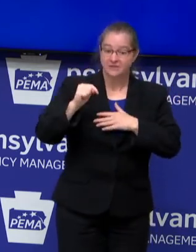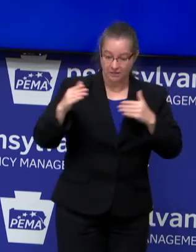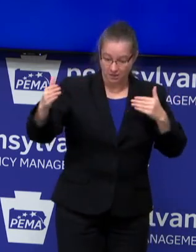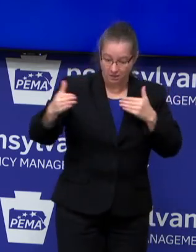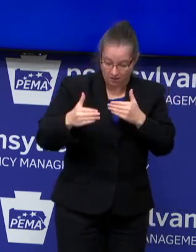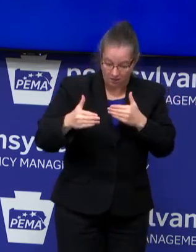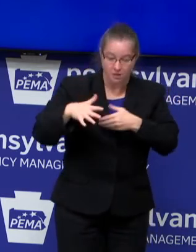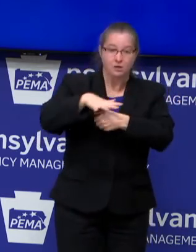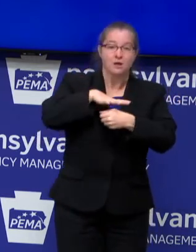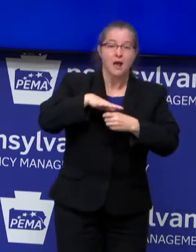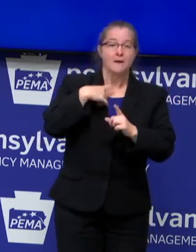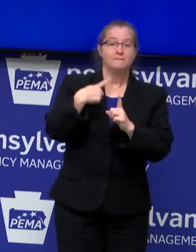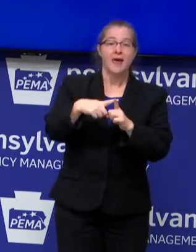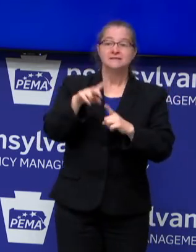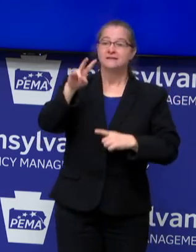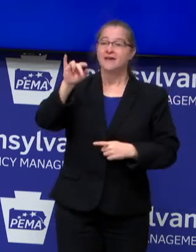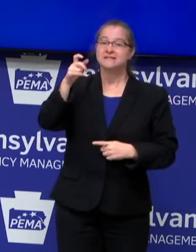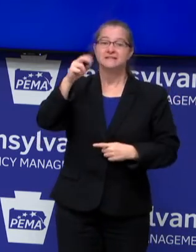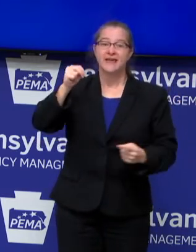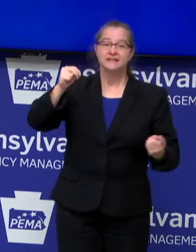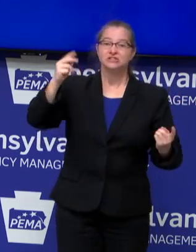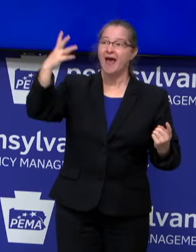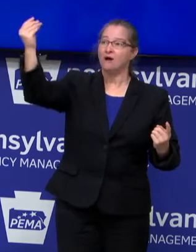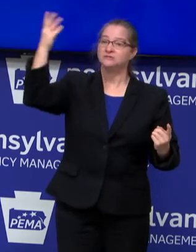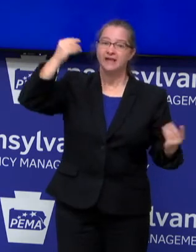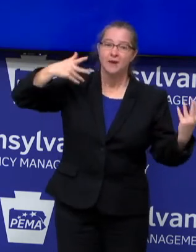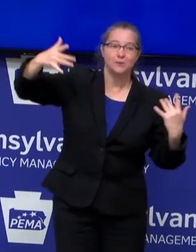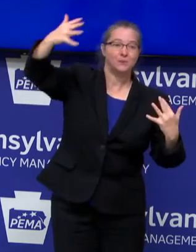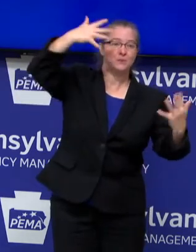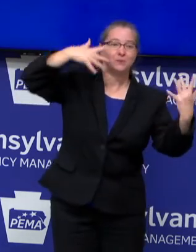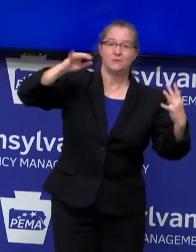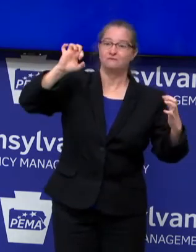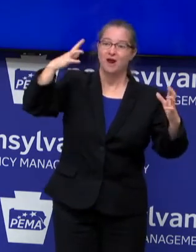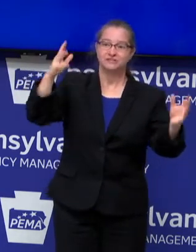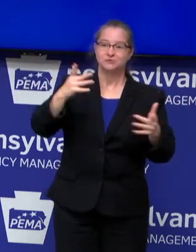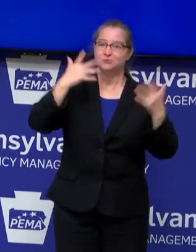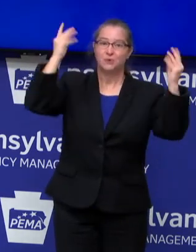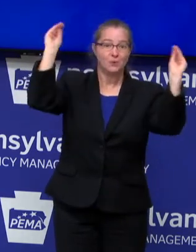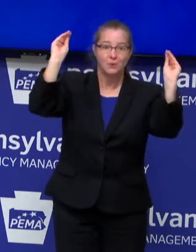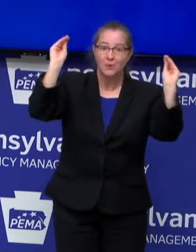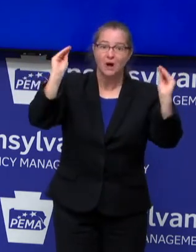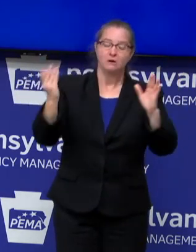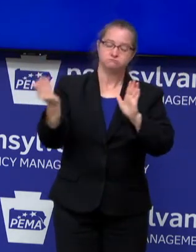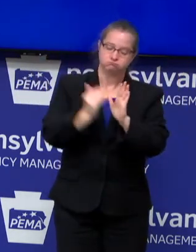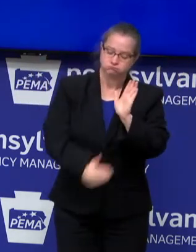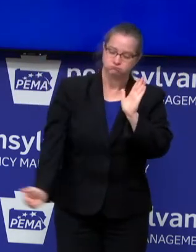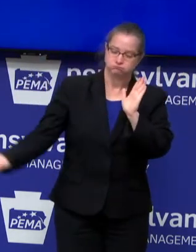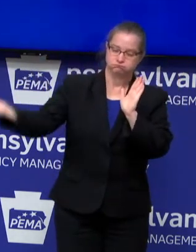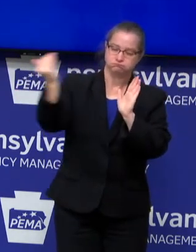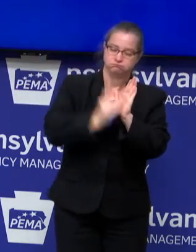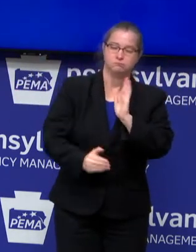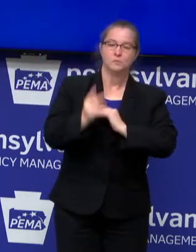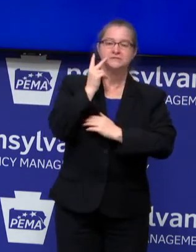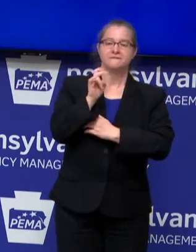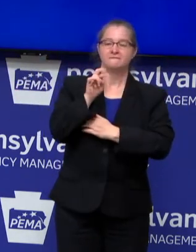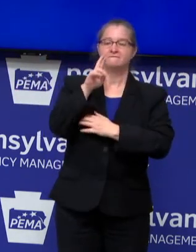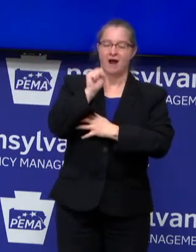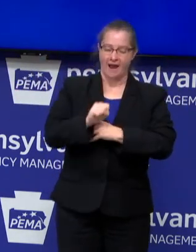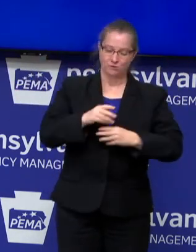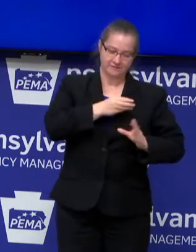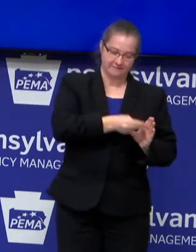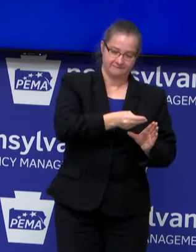areas of poor ventilation of outside fresh air, time and time again, we see virus transmission.